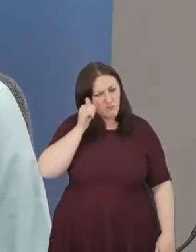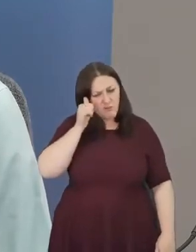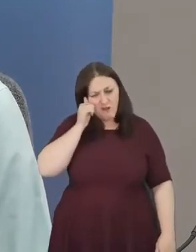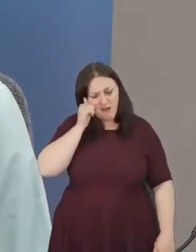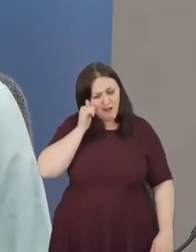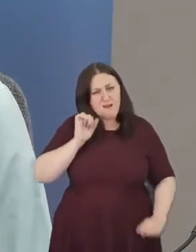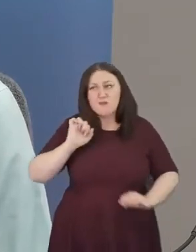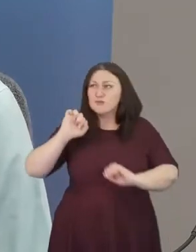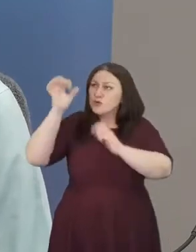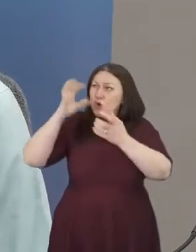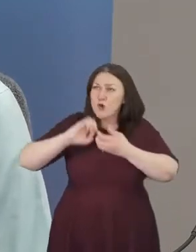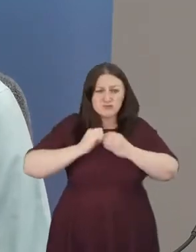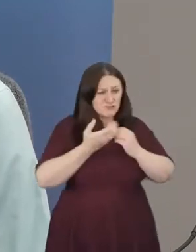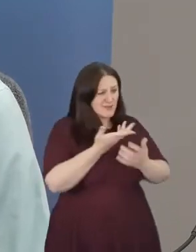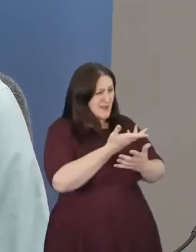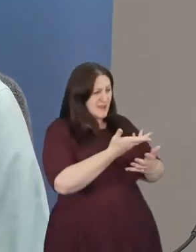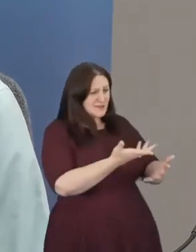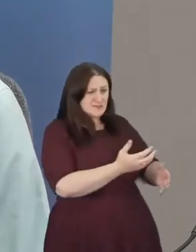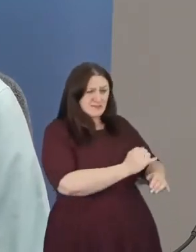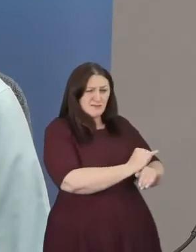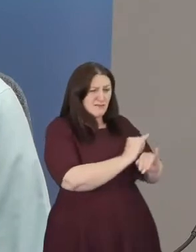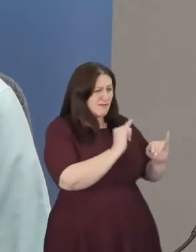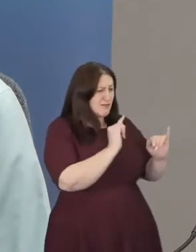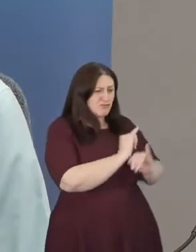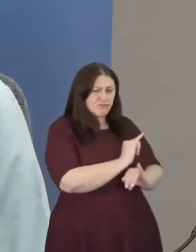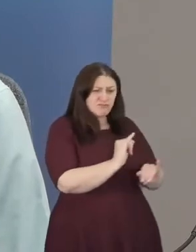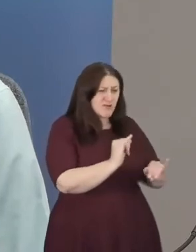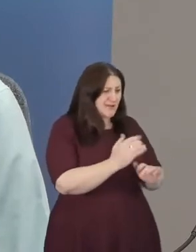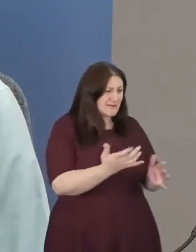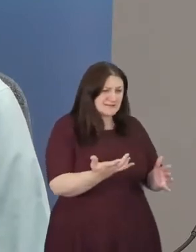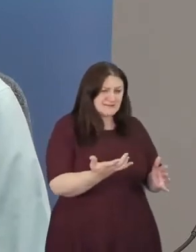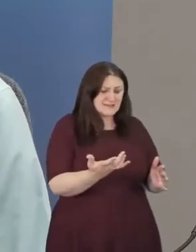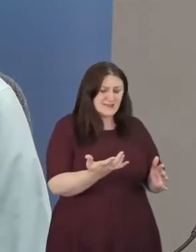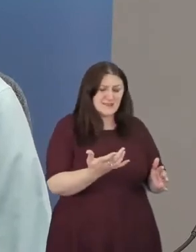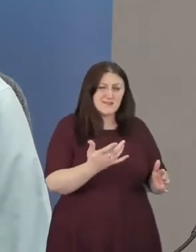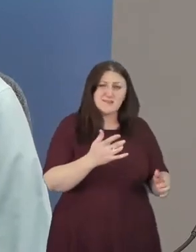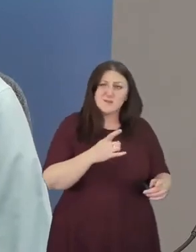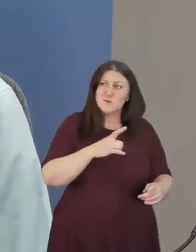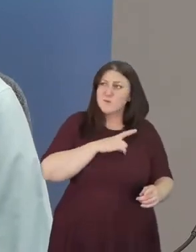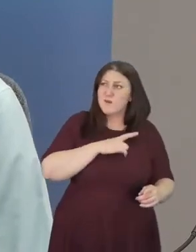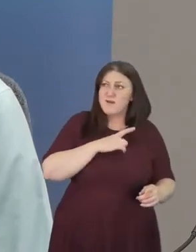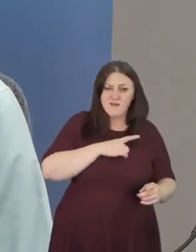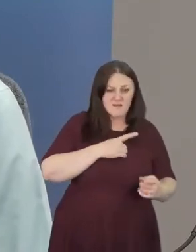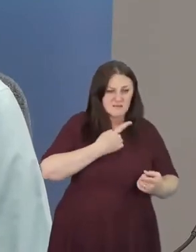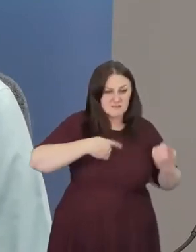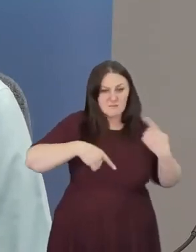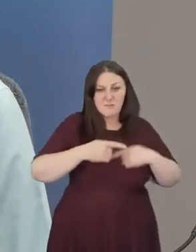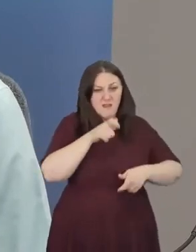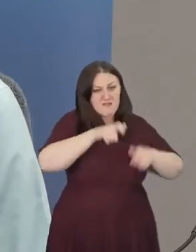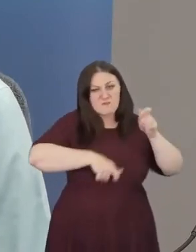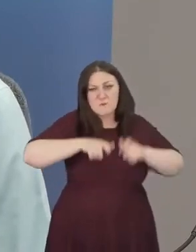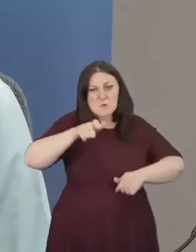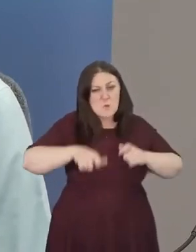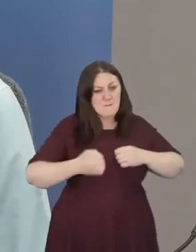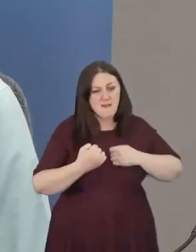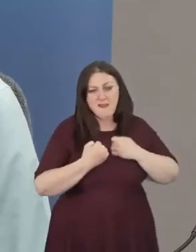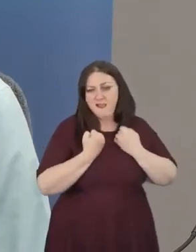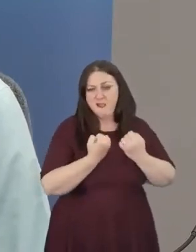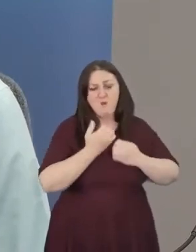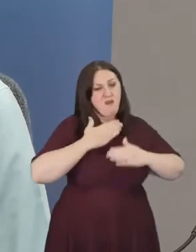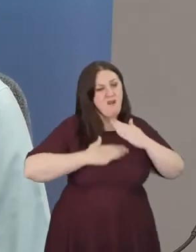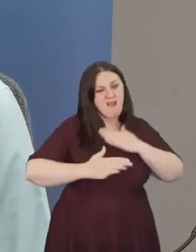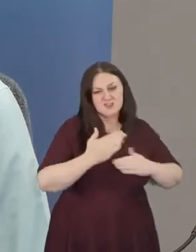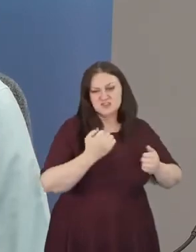creation is facing as the result of human action, human